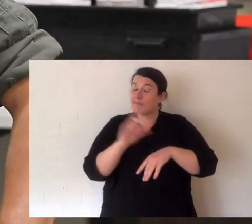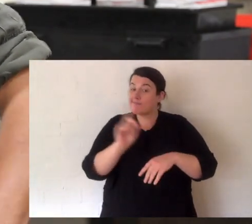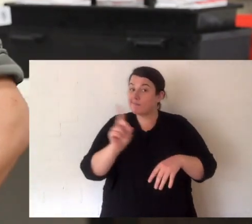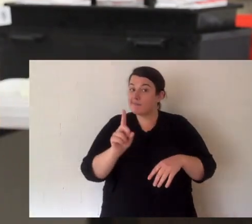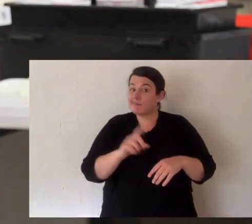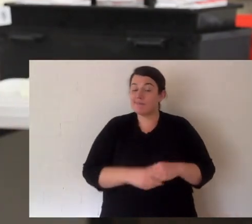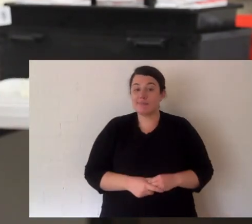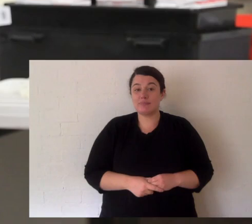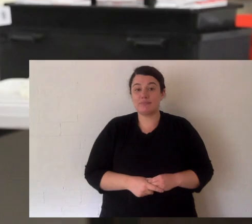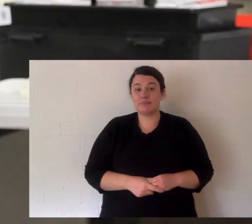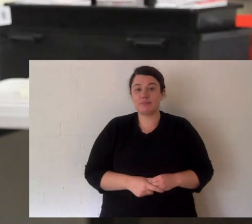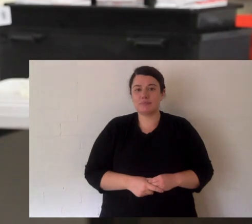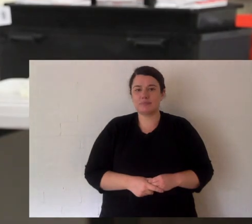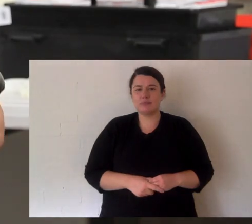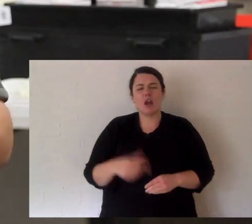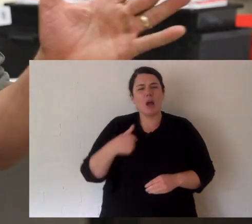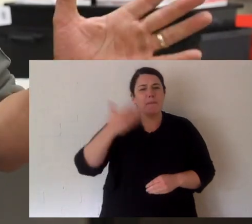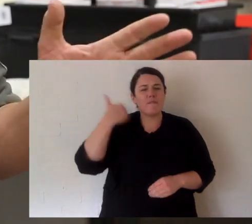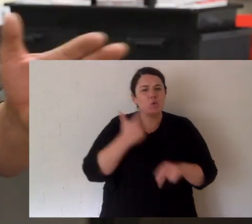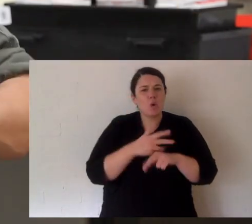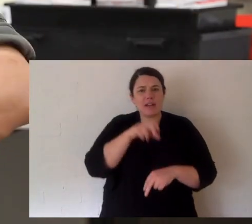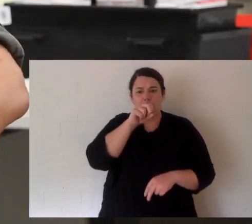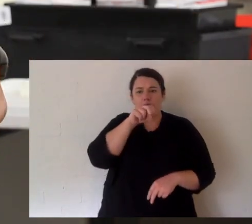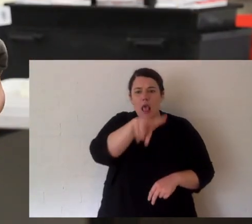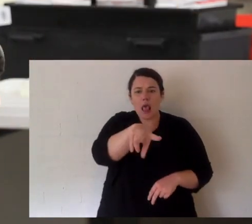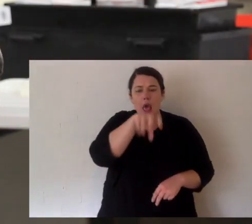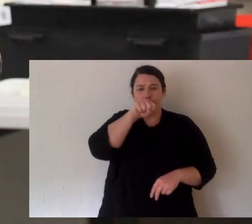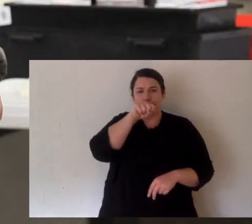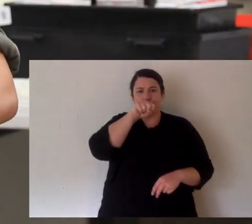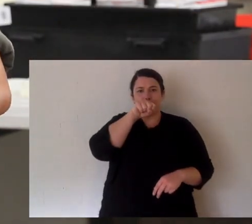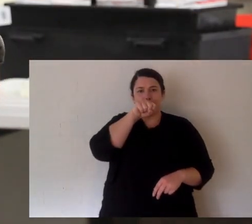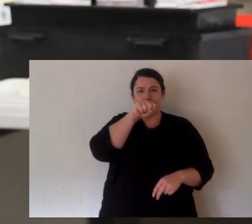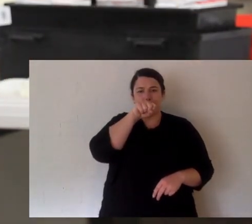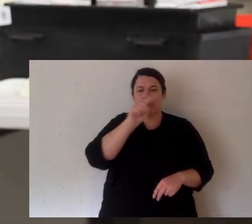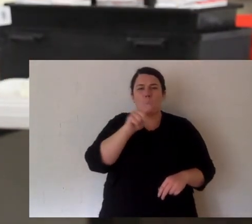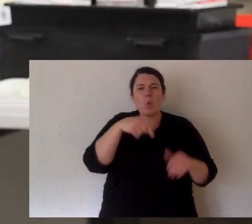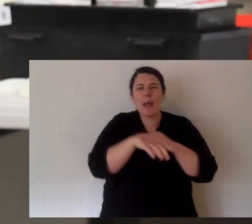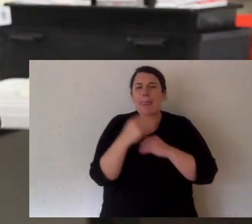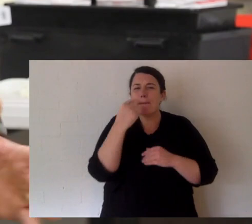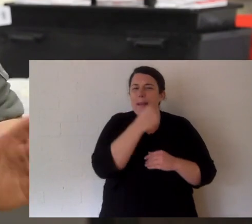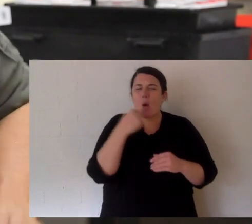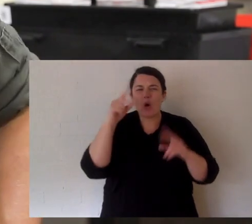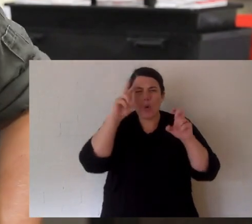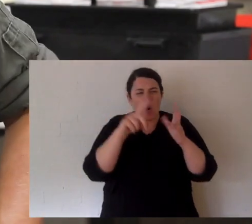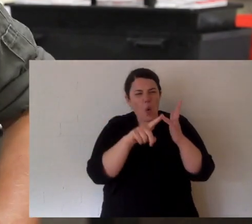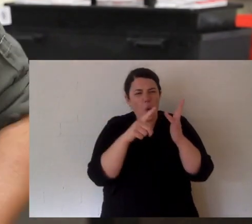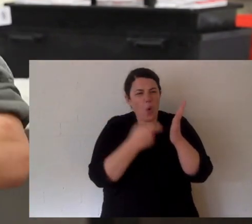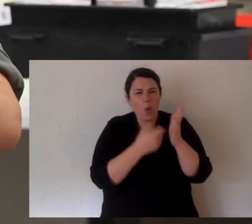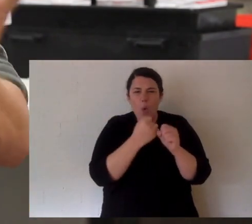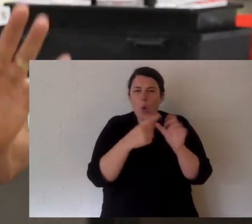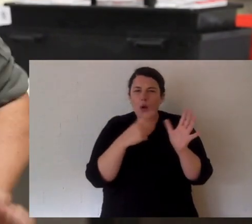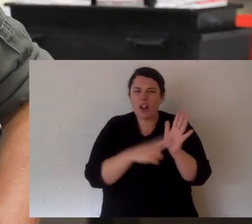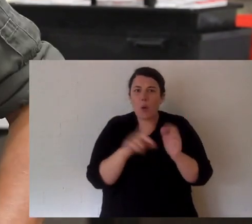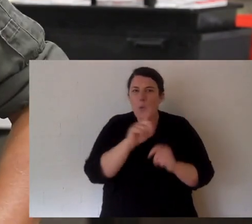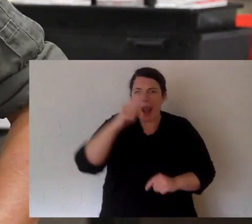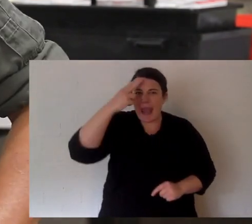is I'd like you to put a bandage on. If you don't have a bandage, do it with a t-shirt. Figure it out just around your arm. Do it with your mum and dad so